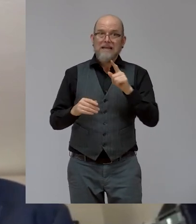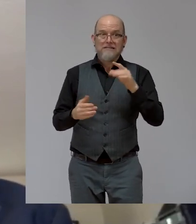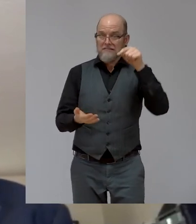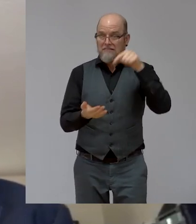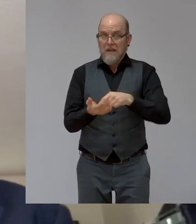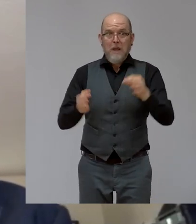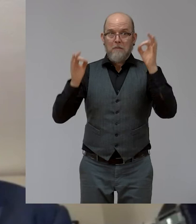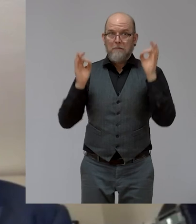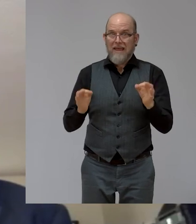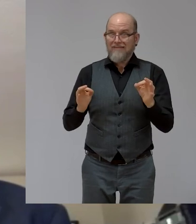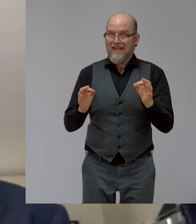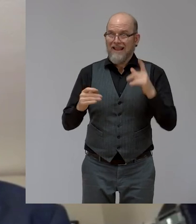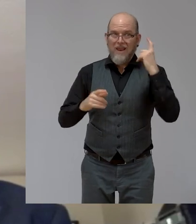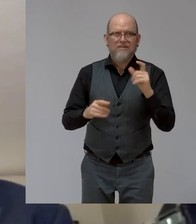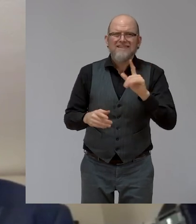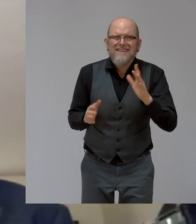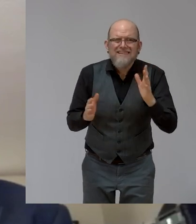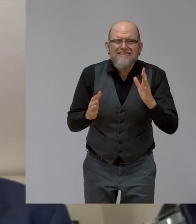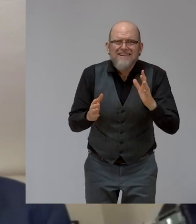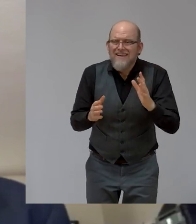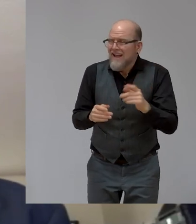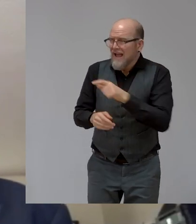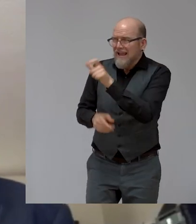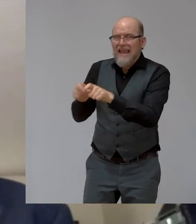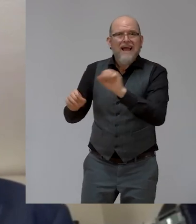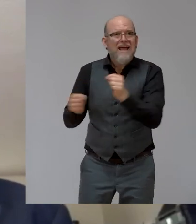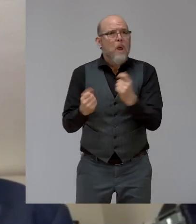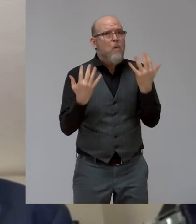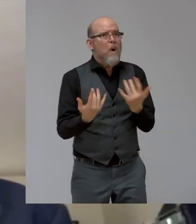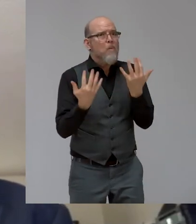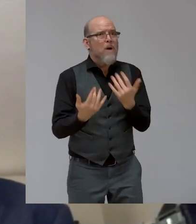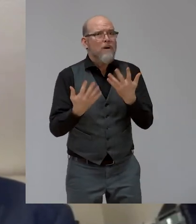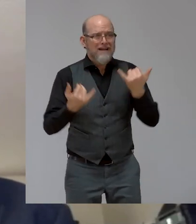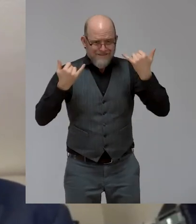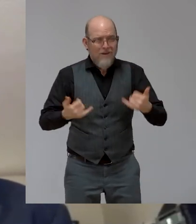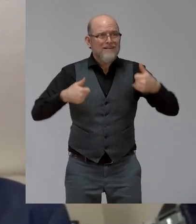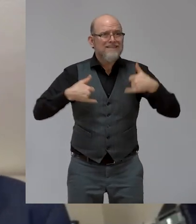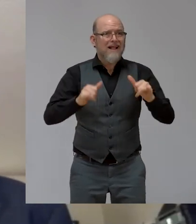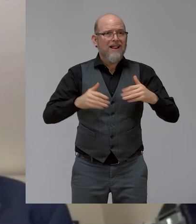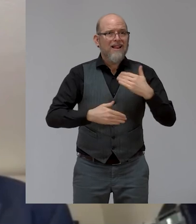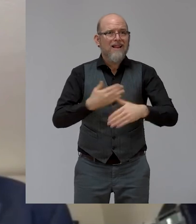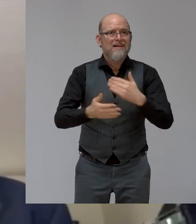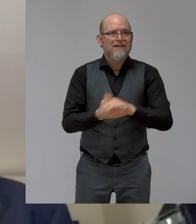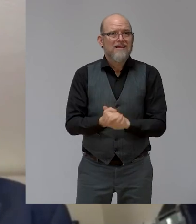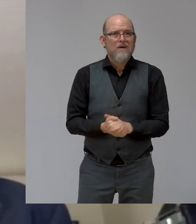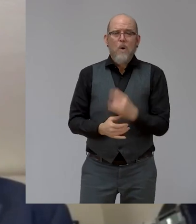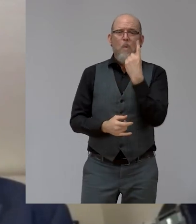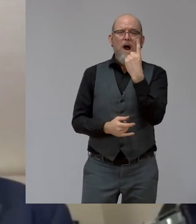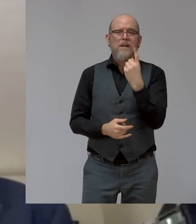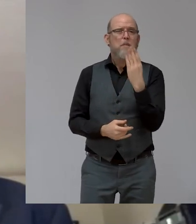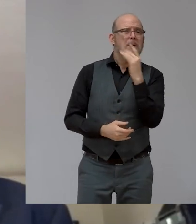honest with you, the world cannot wait anymore. We are excluded one billion people with different talents just